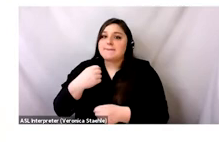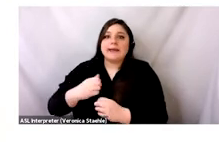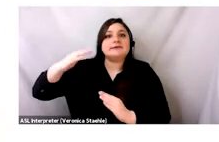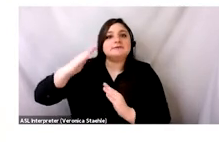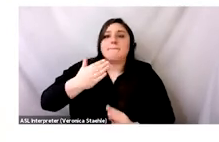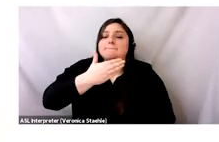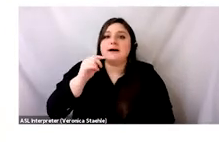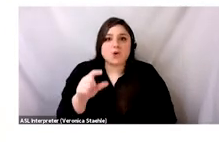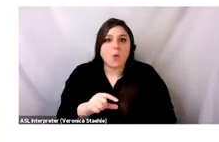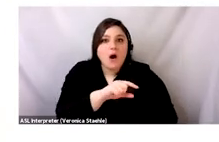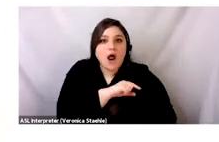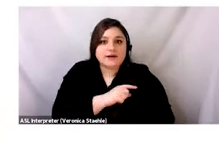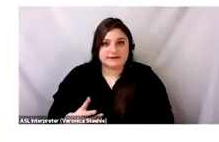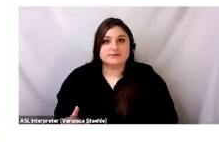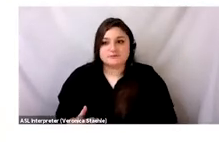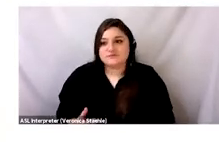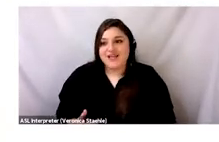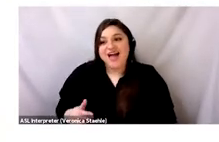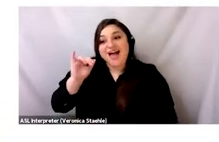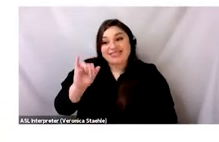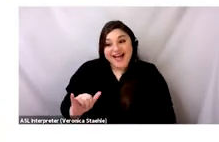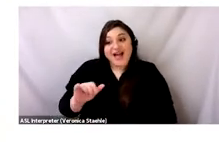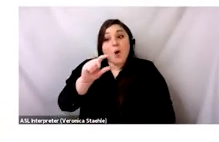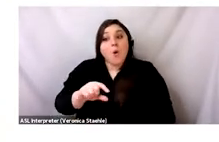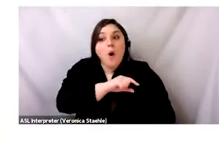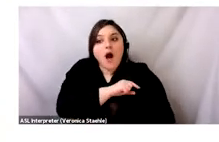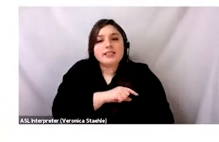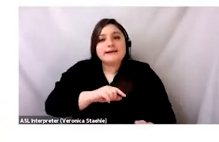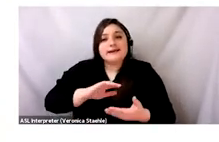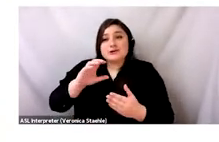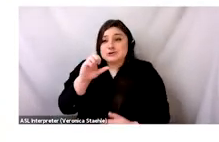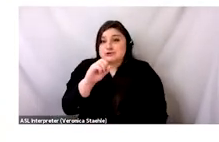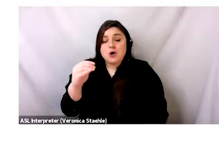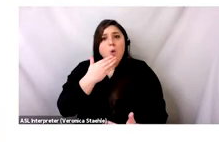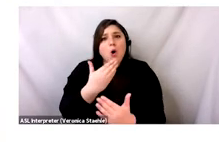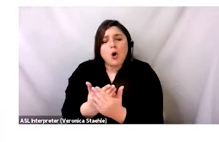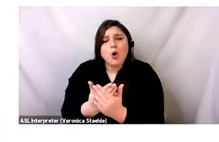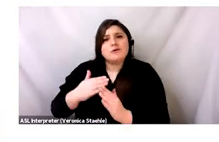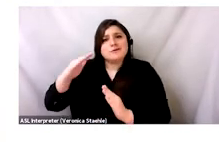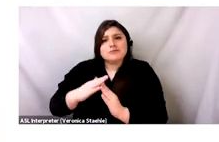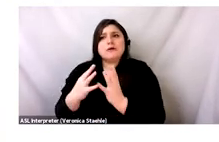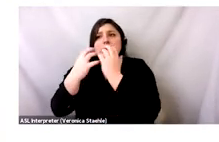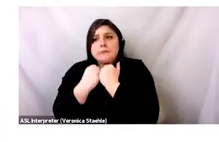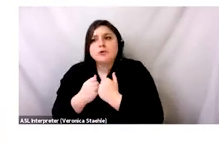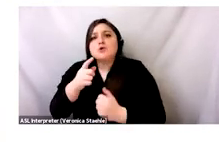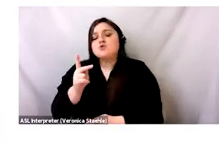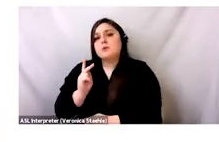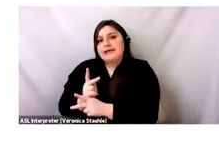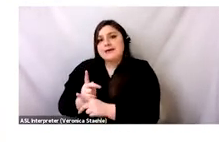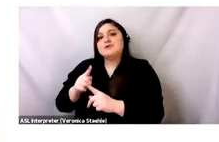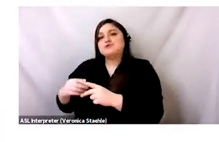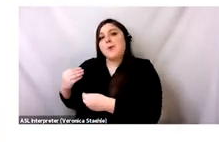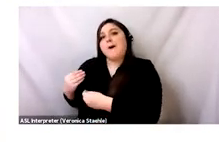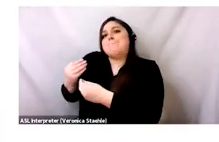most often made in the highest quality. And if you make clothes like that, it has so much sentiment that you want to pass it on to whoever